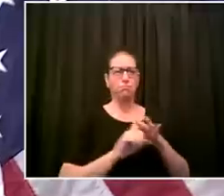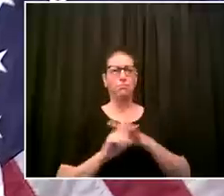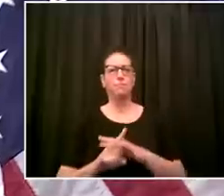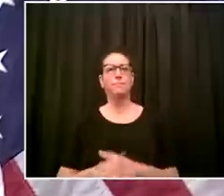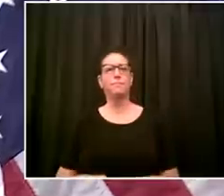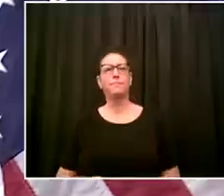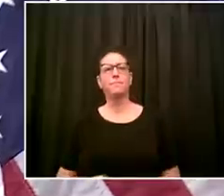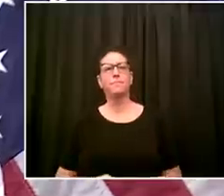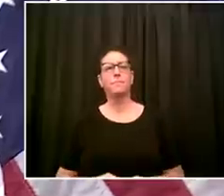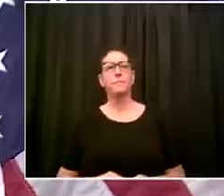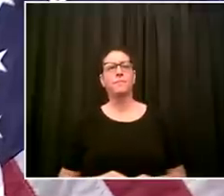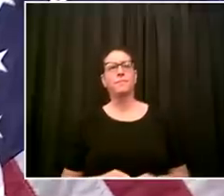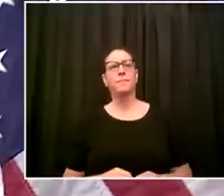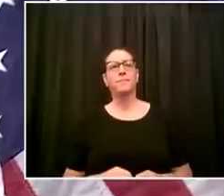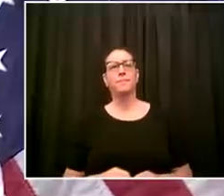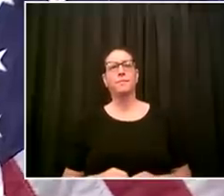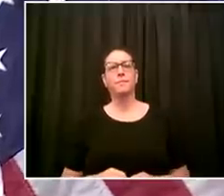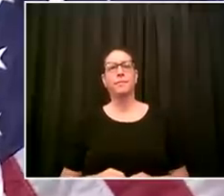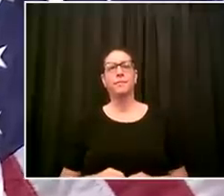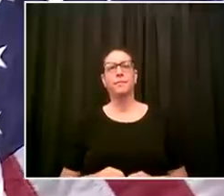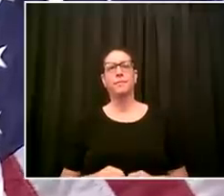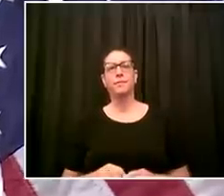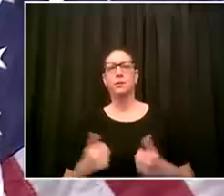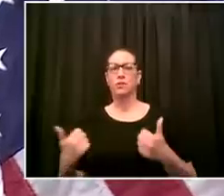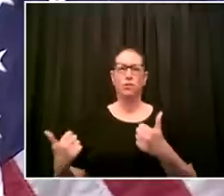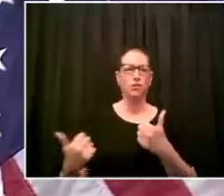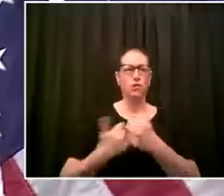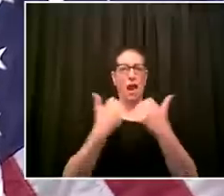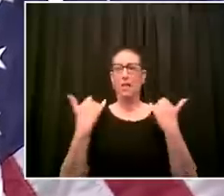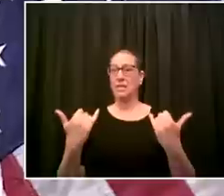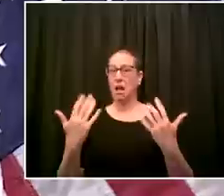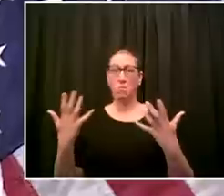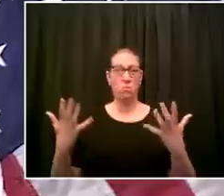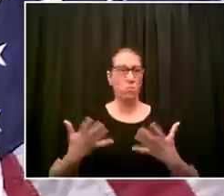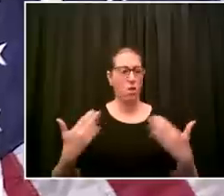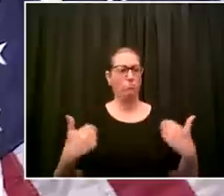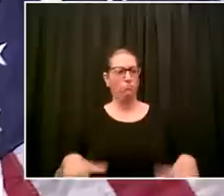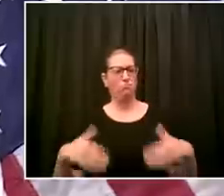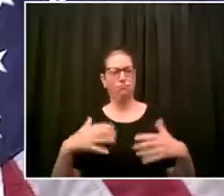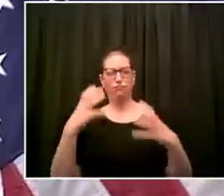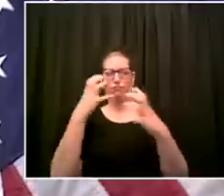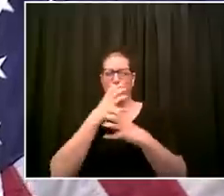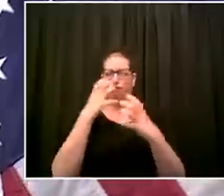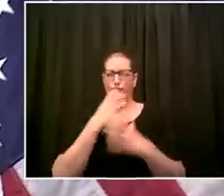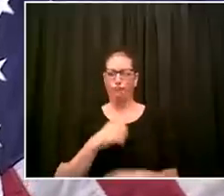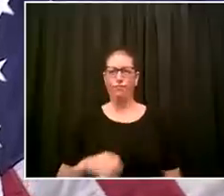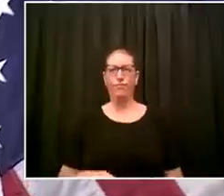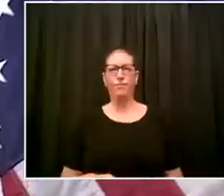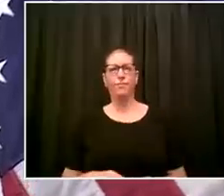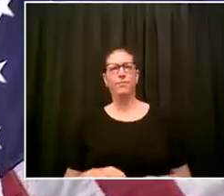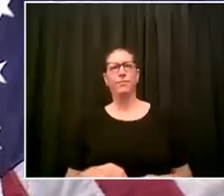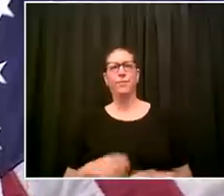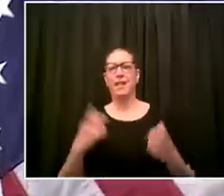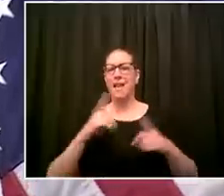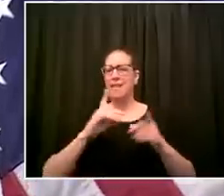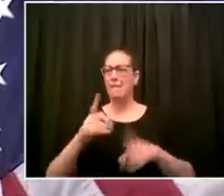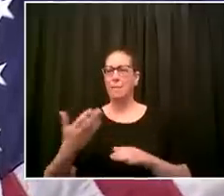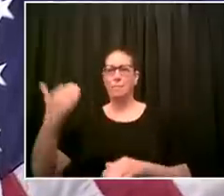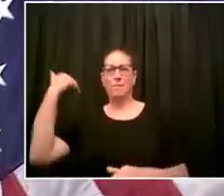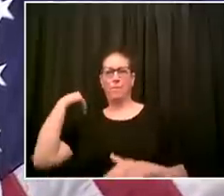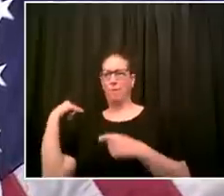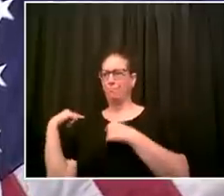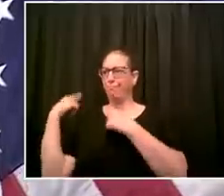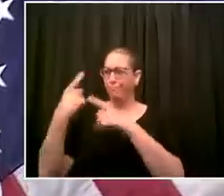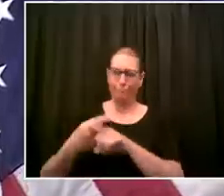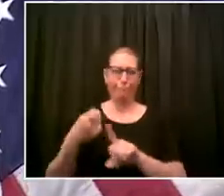this moment like never before but some of those firsts really speak to what new yorkers have achieved